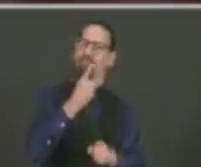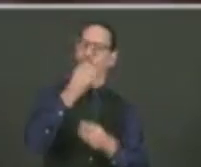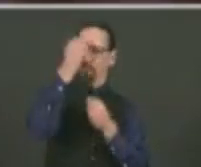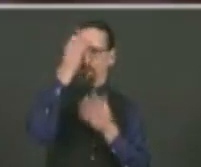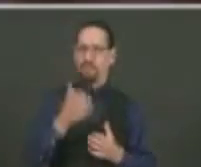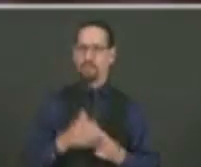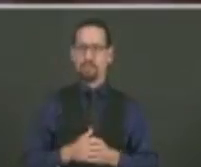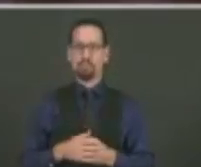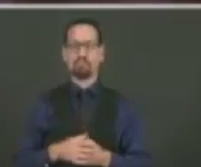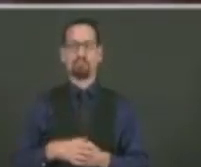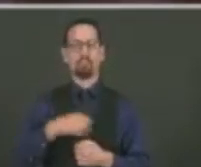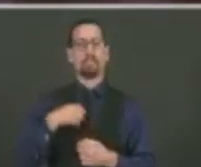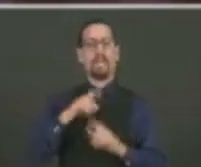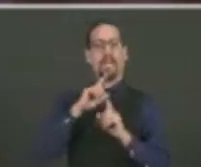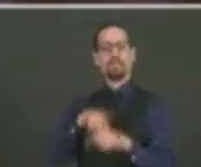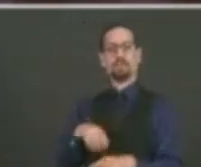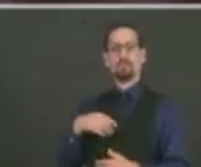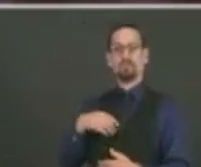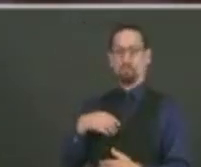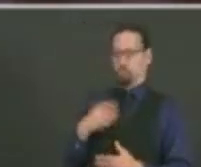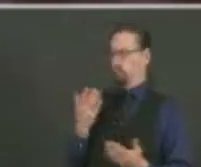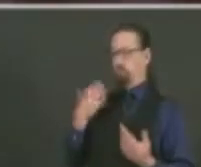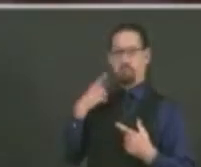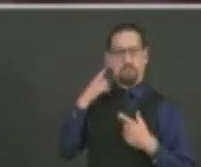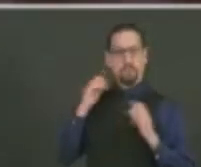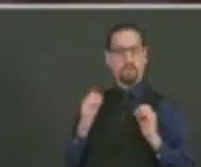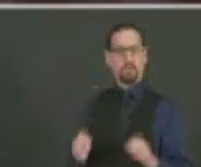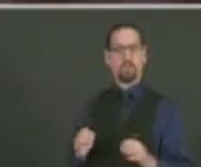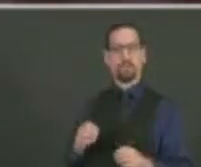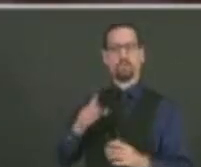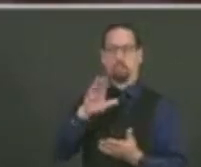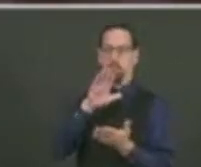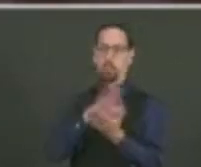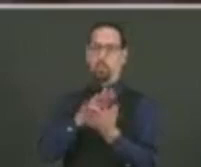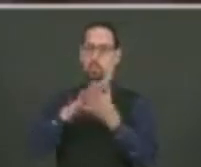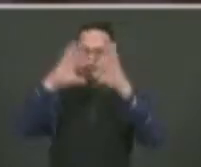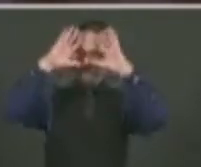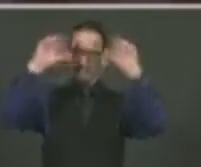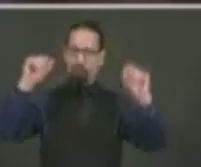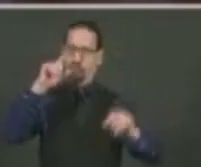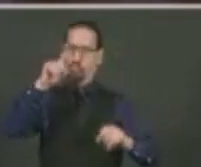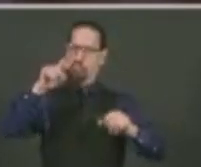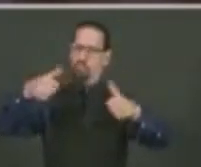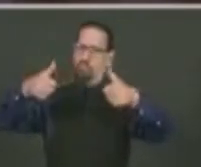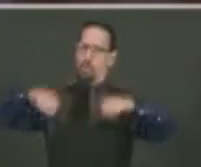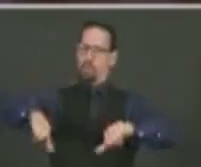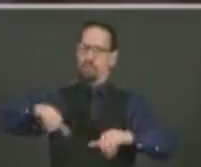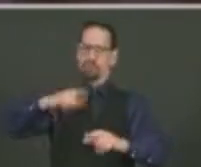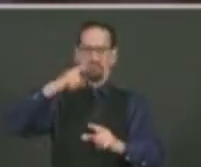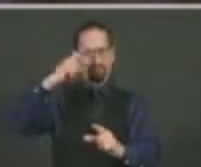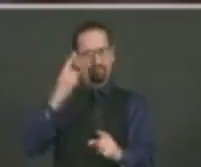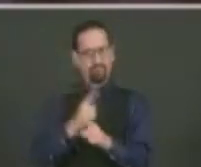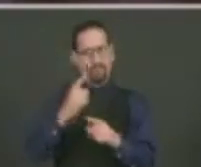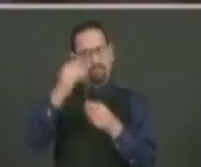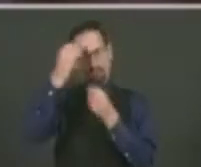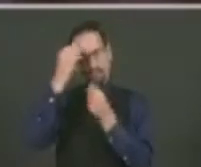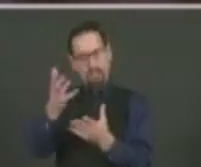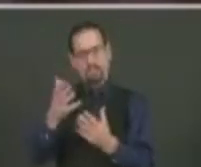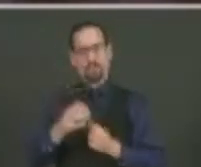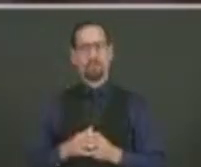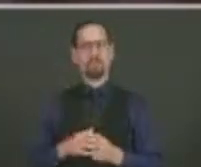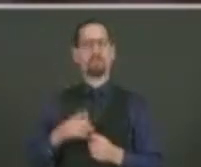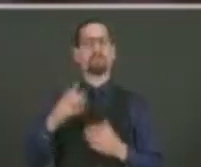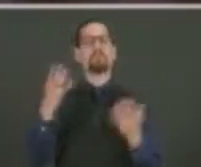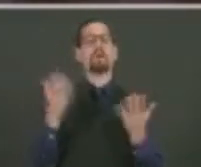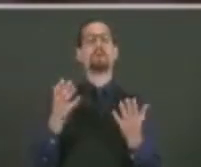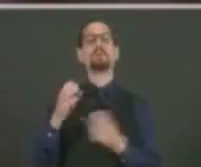superintendent should put out there what there is. There aren't two stories. And I think we have to look at the sources, right? I think we have to look at what information